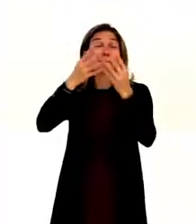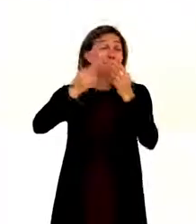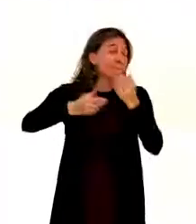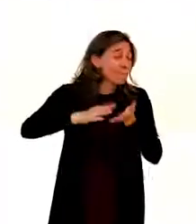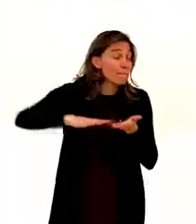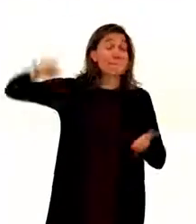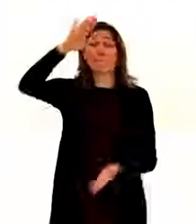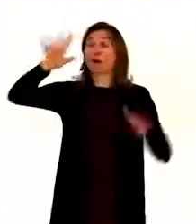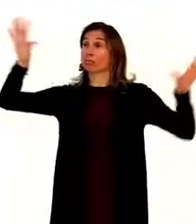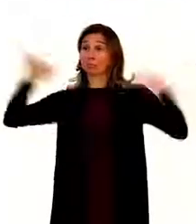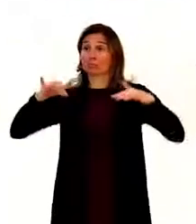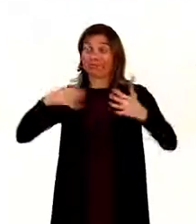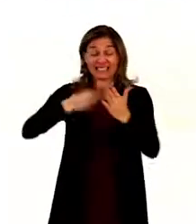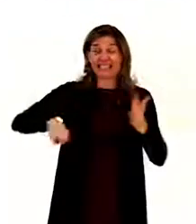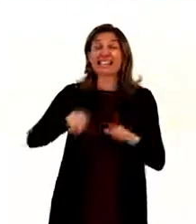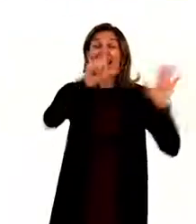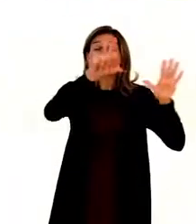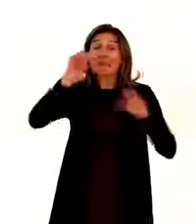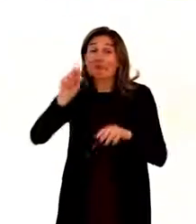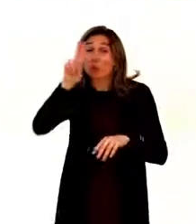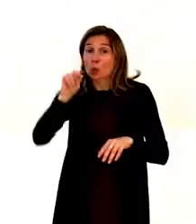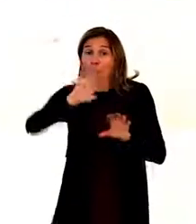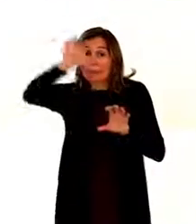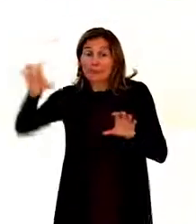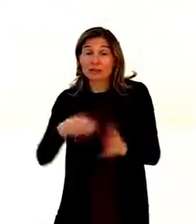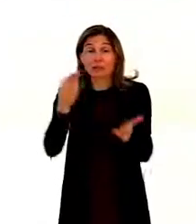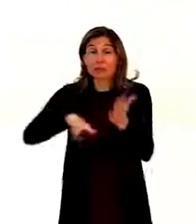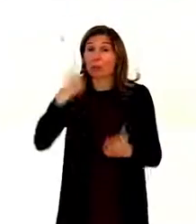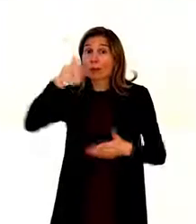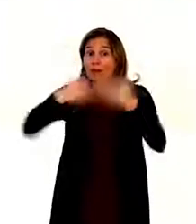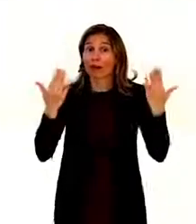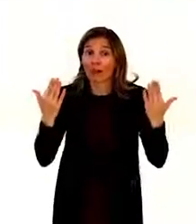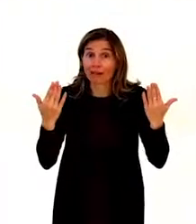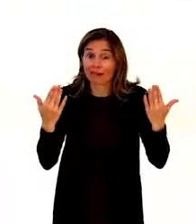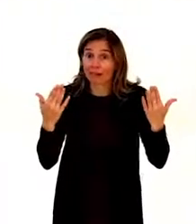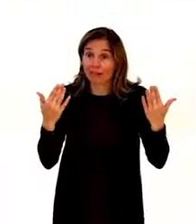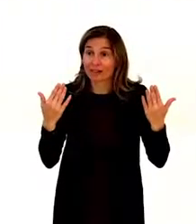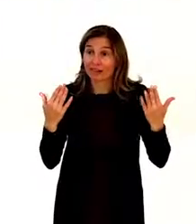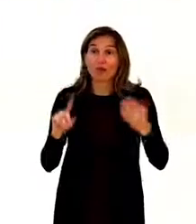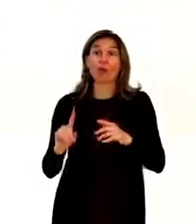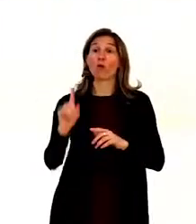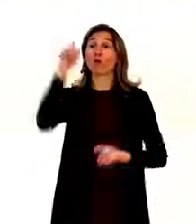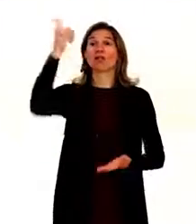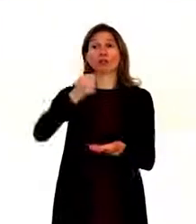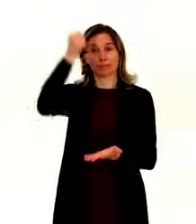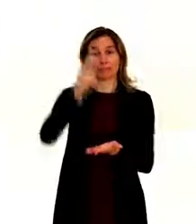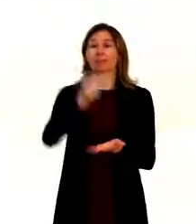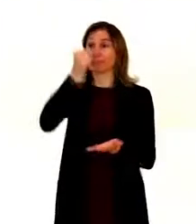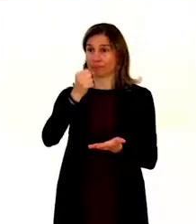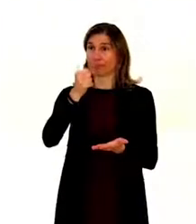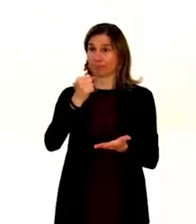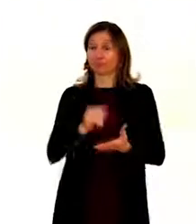signatures in one day. More than 70 UN member states signed it and we got the first certification that date, it was Jamaica.